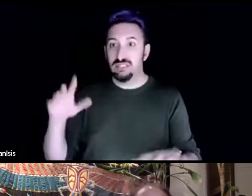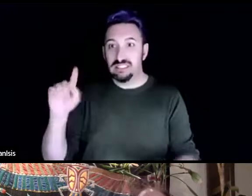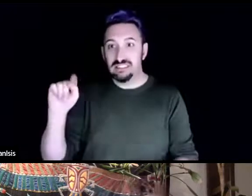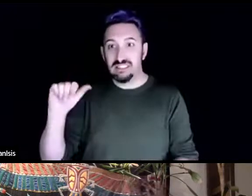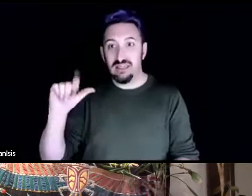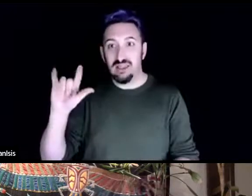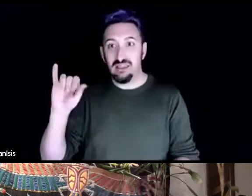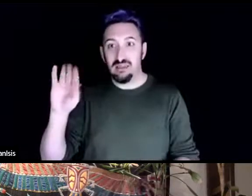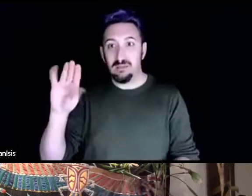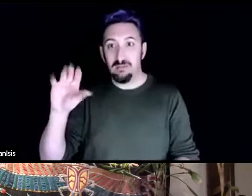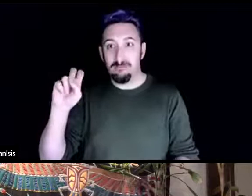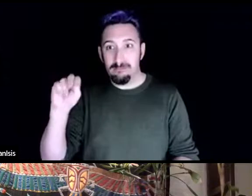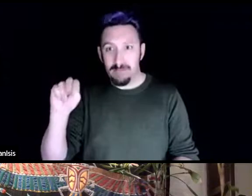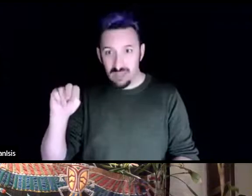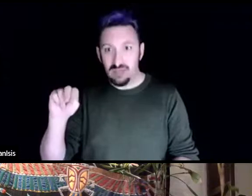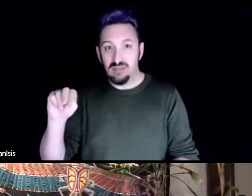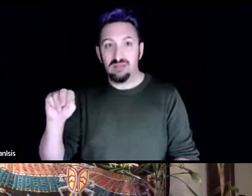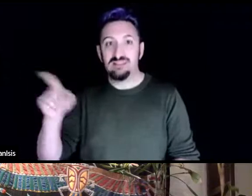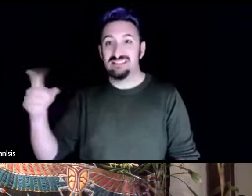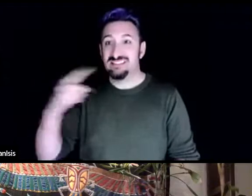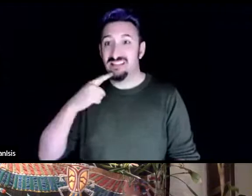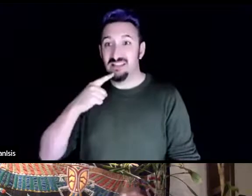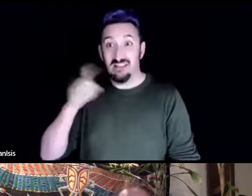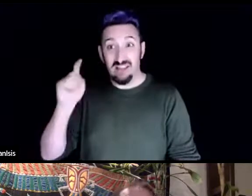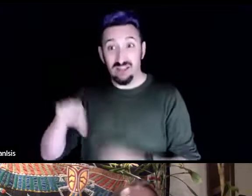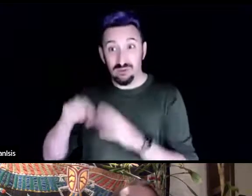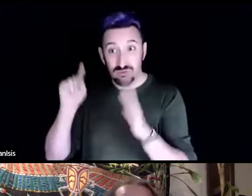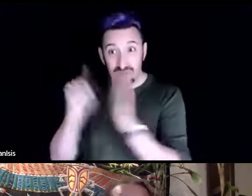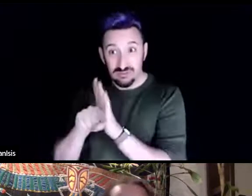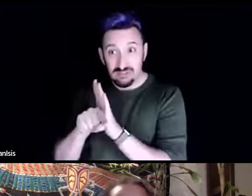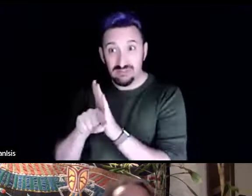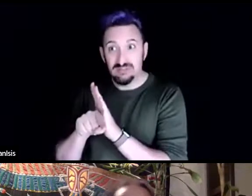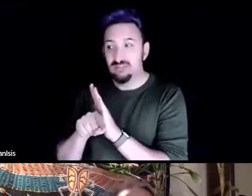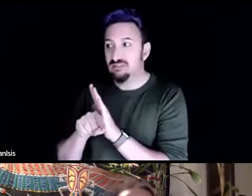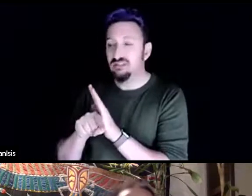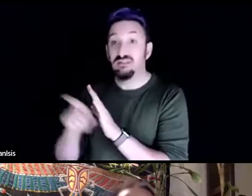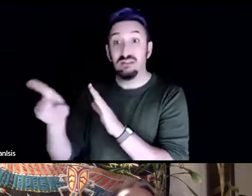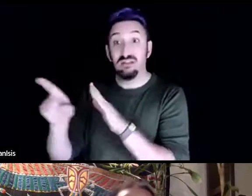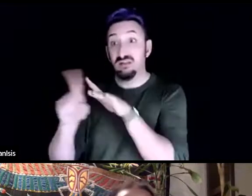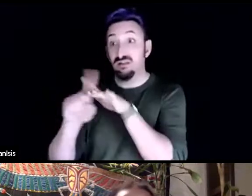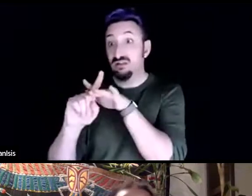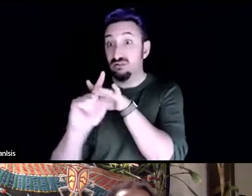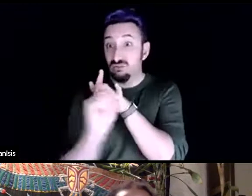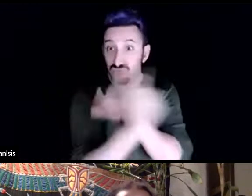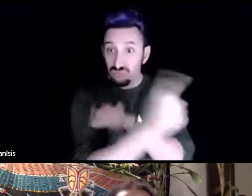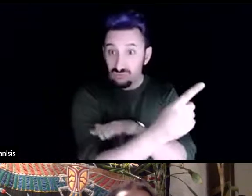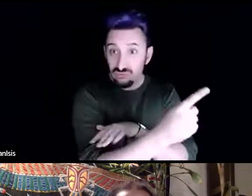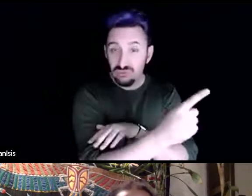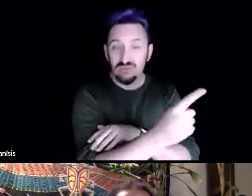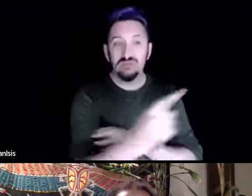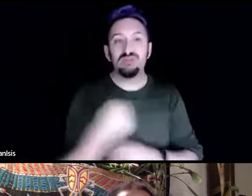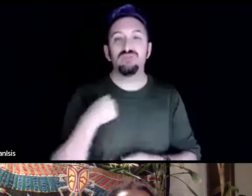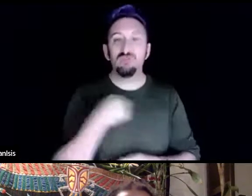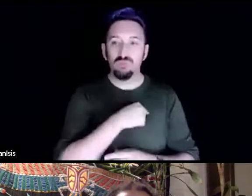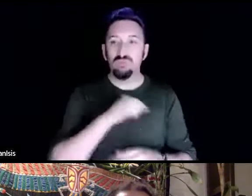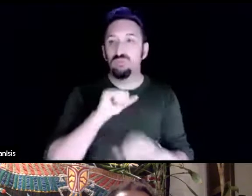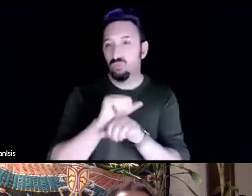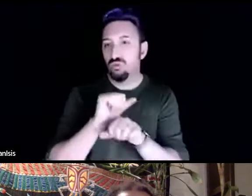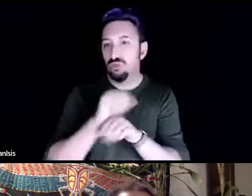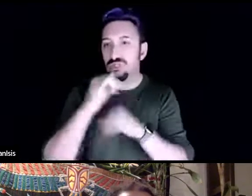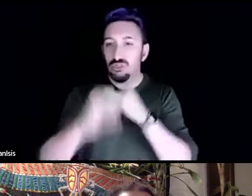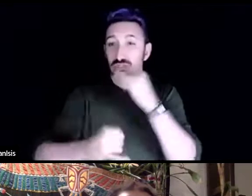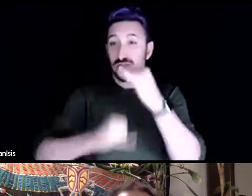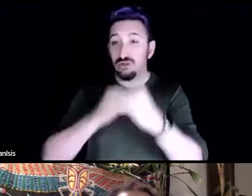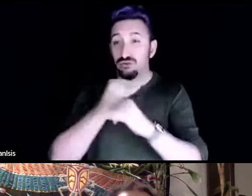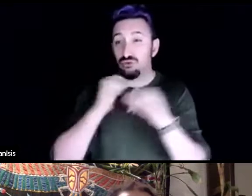for their lives so we've been working with an international group of permaculturalists trying to find